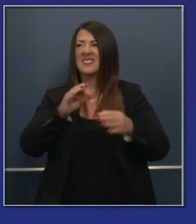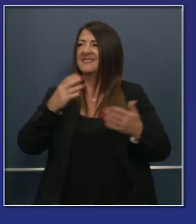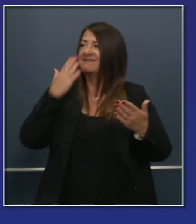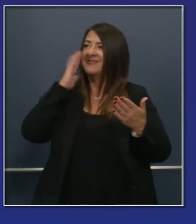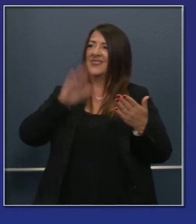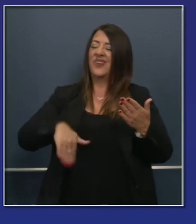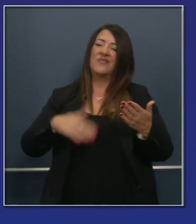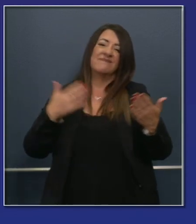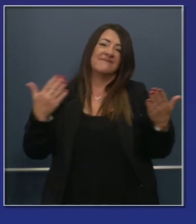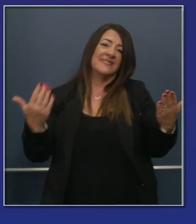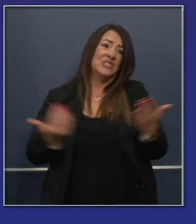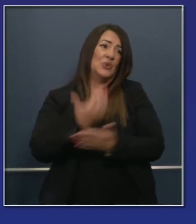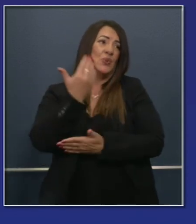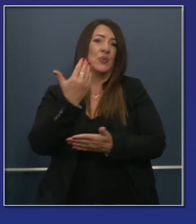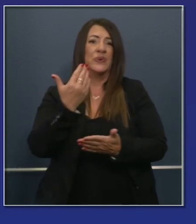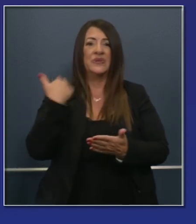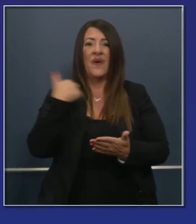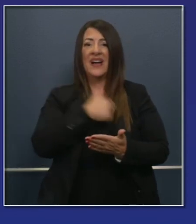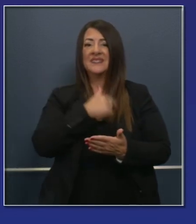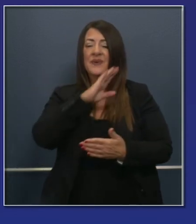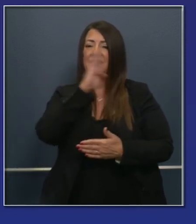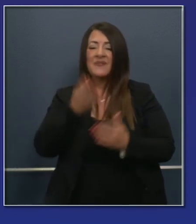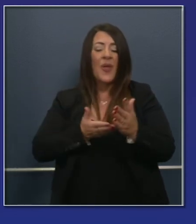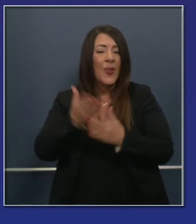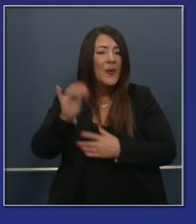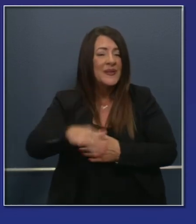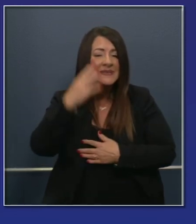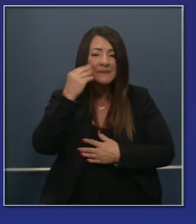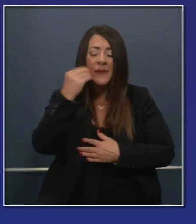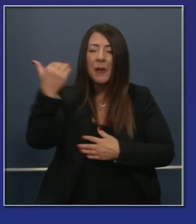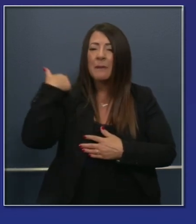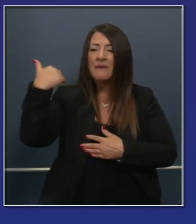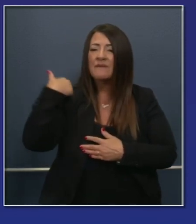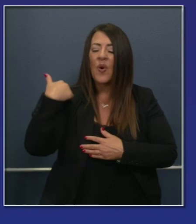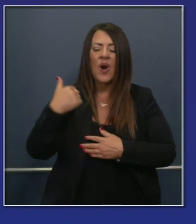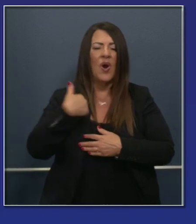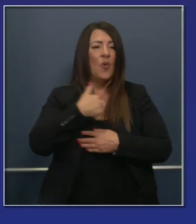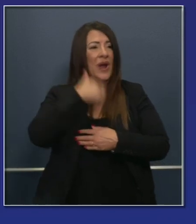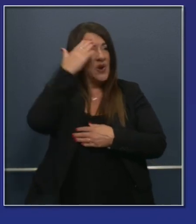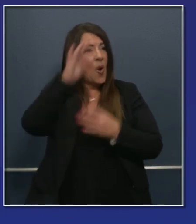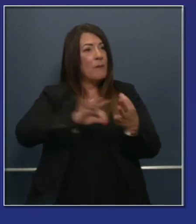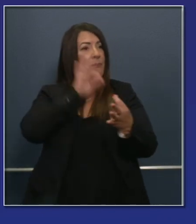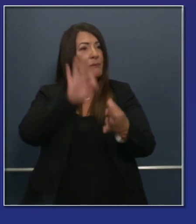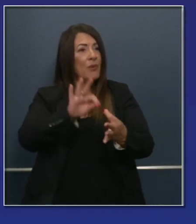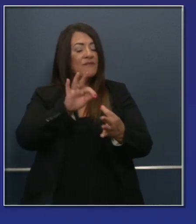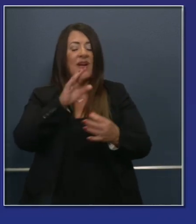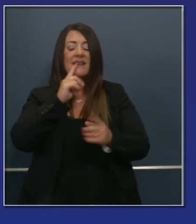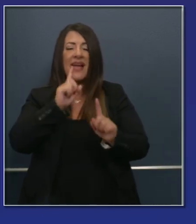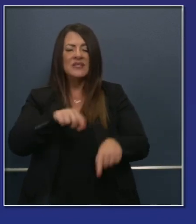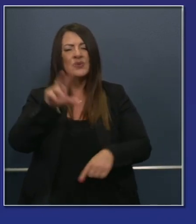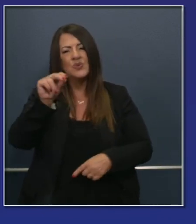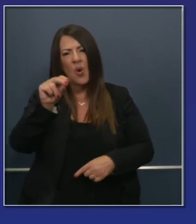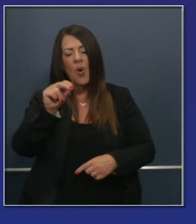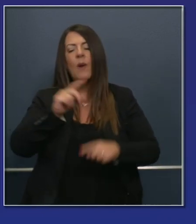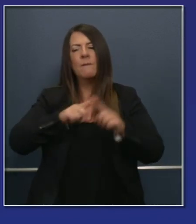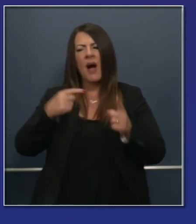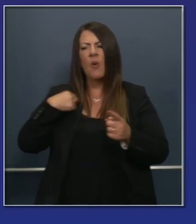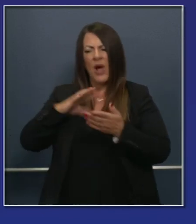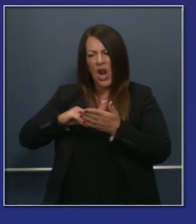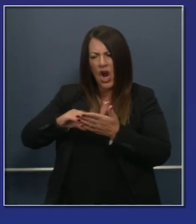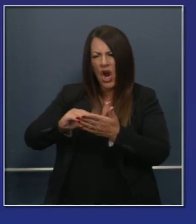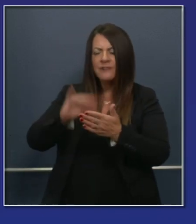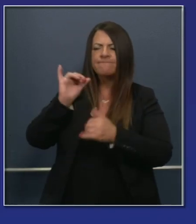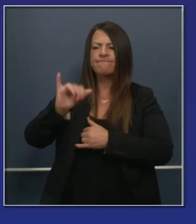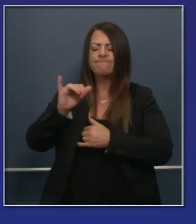waters. These are times where we don't know all of the answers, but there are some things that we know. The governor